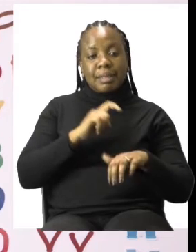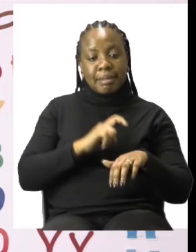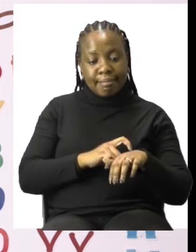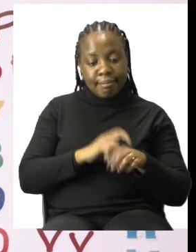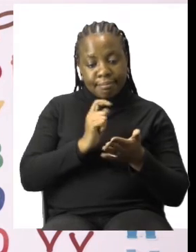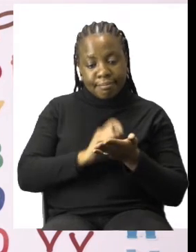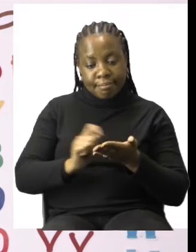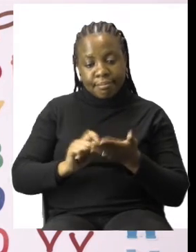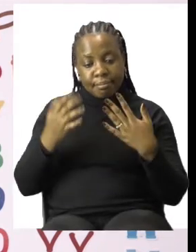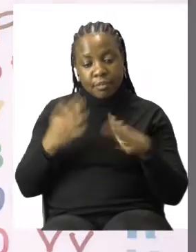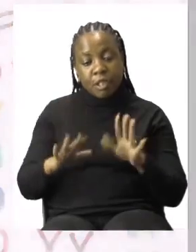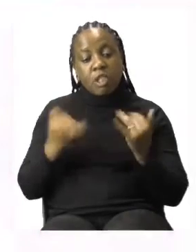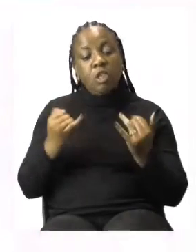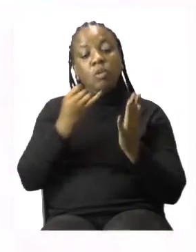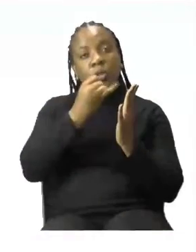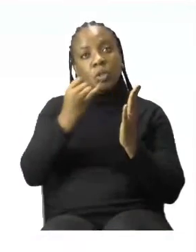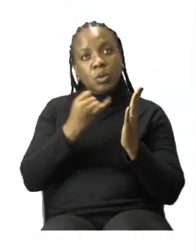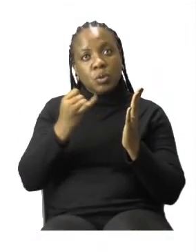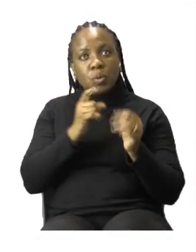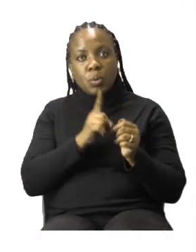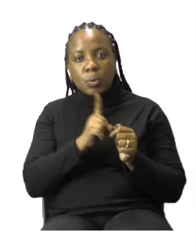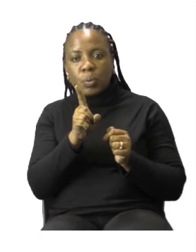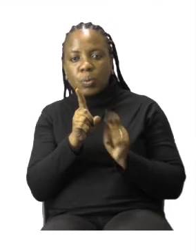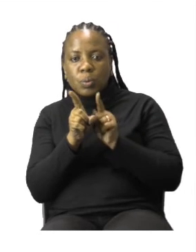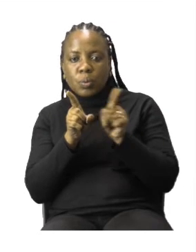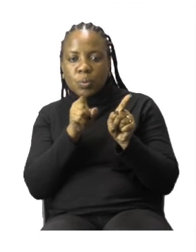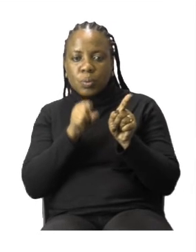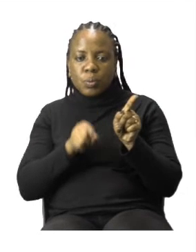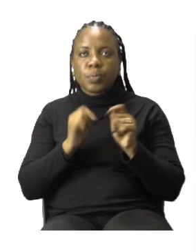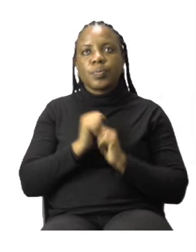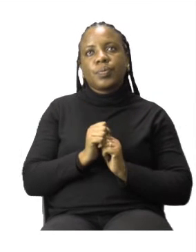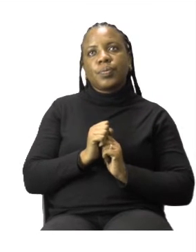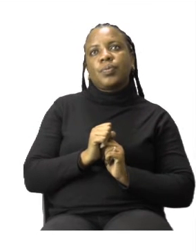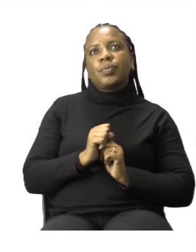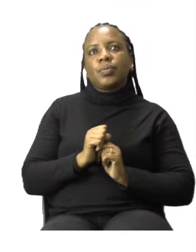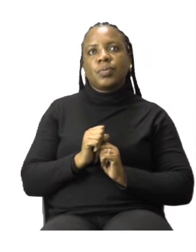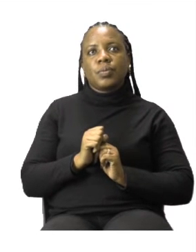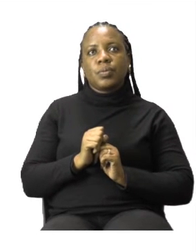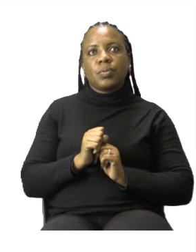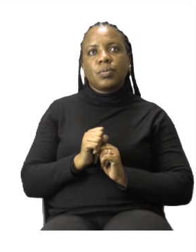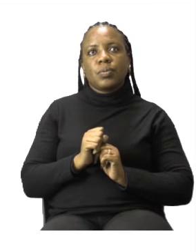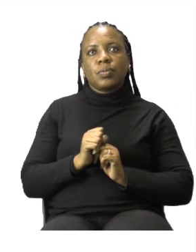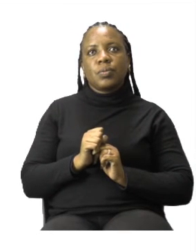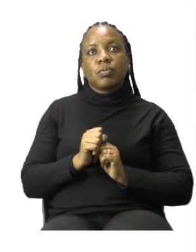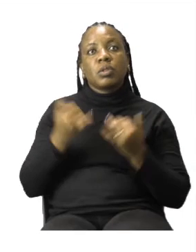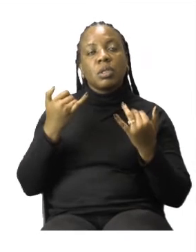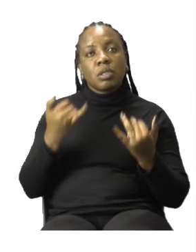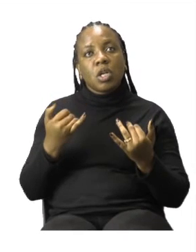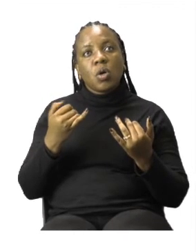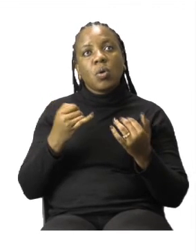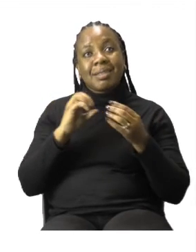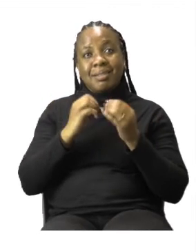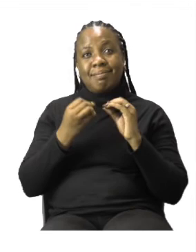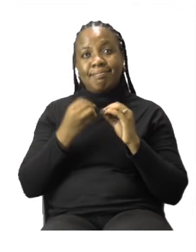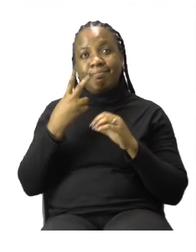Number 2 now is asking us to draw the hands of the clock to show the time. Now